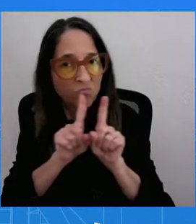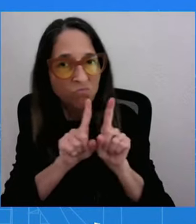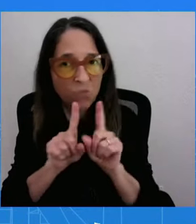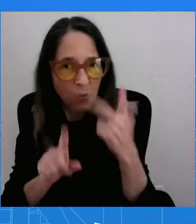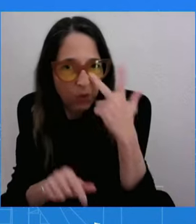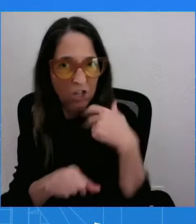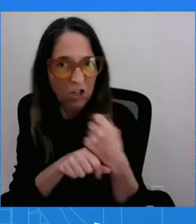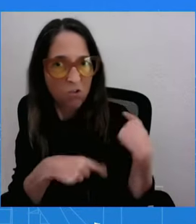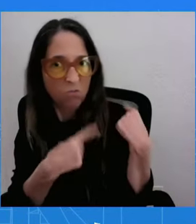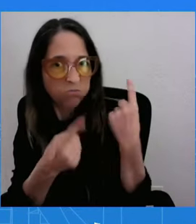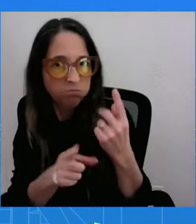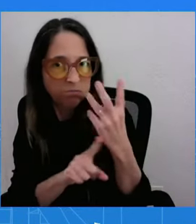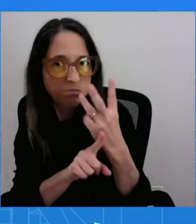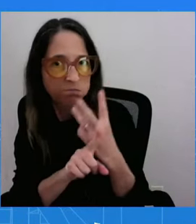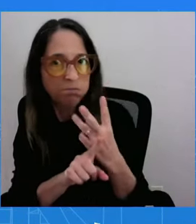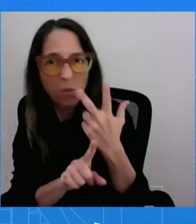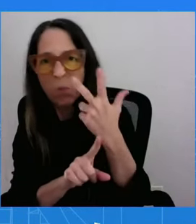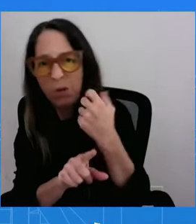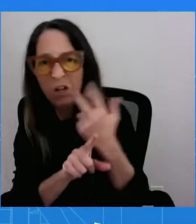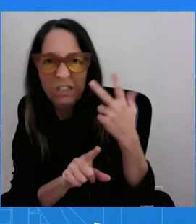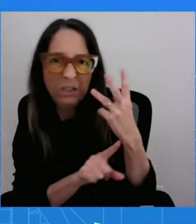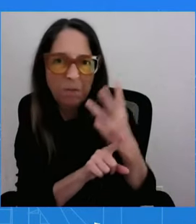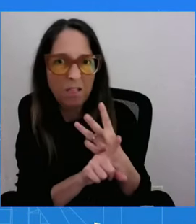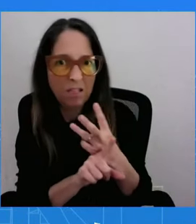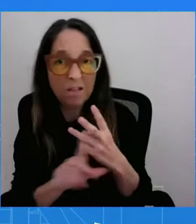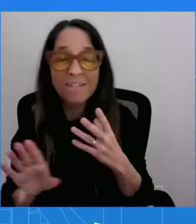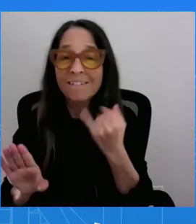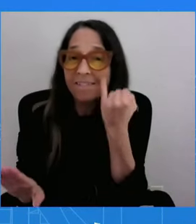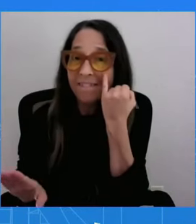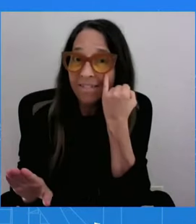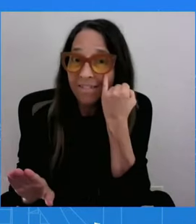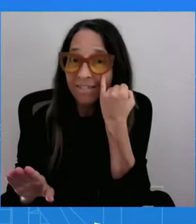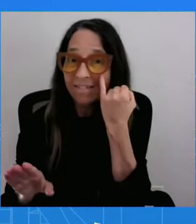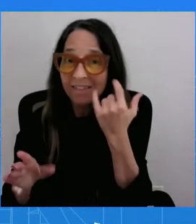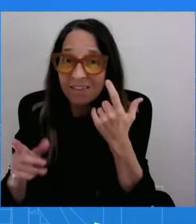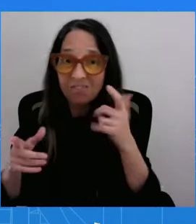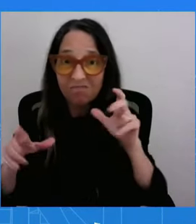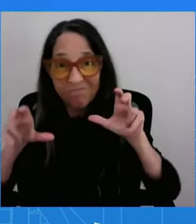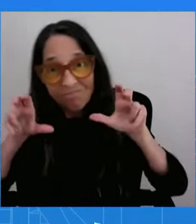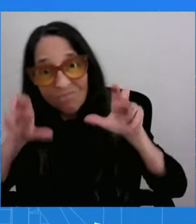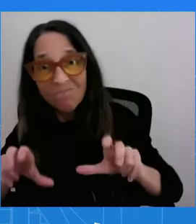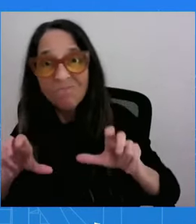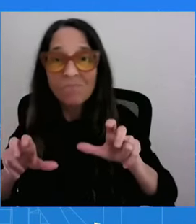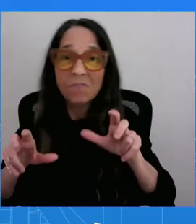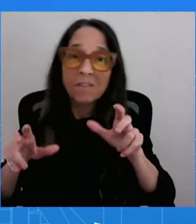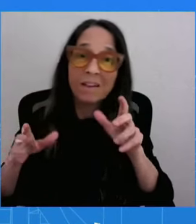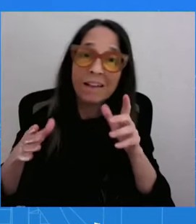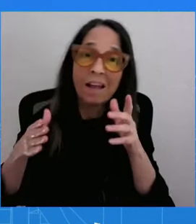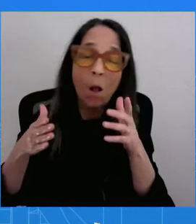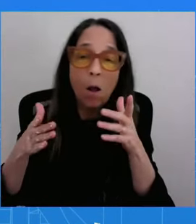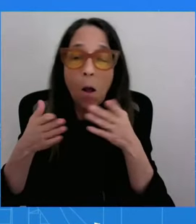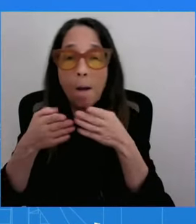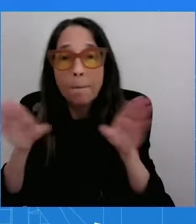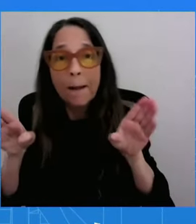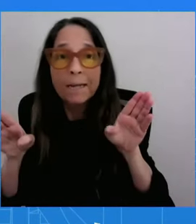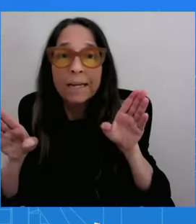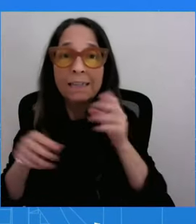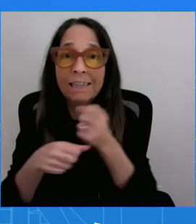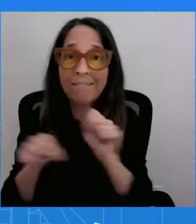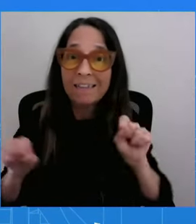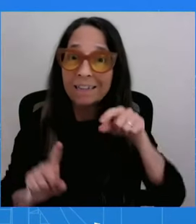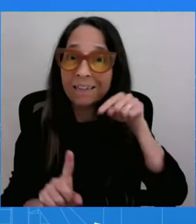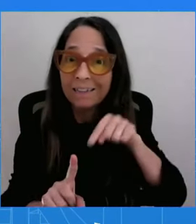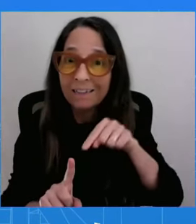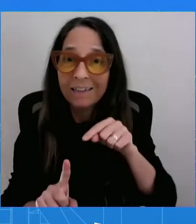And whether it's making the largest investment in public safety, beating back Big Pharma, you've heard me go back and forth with